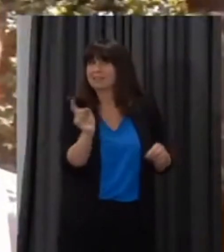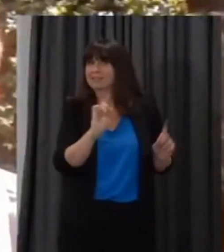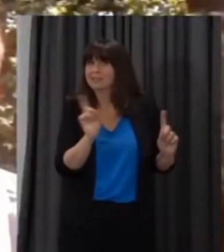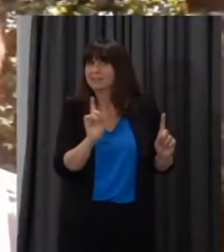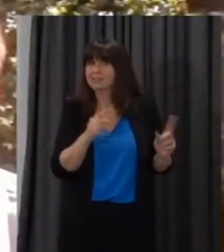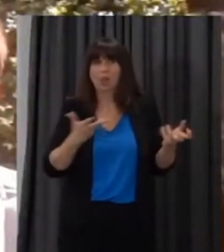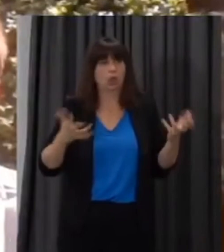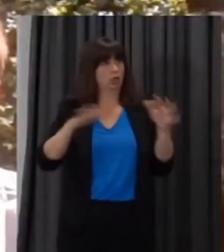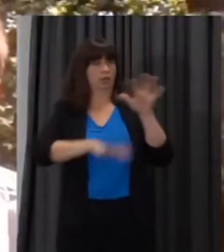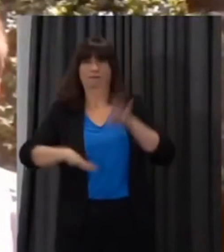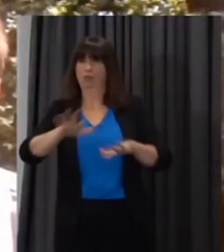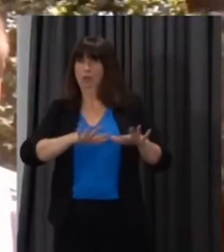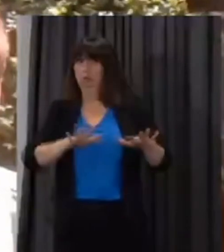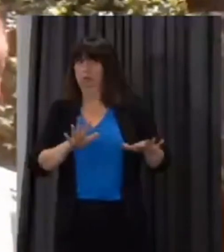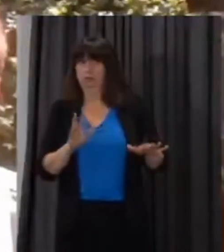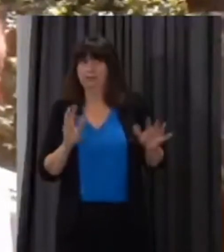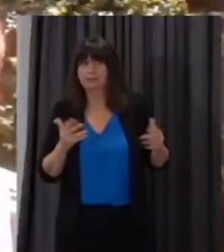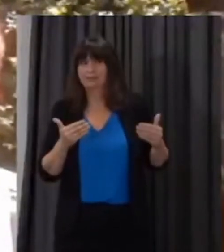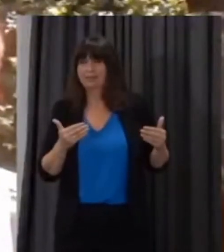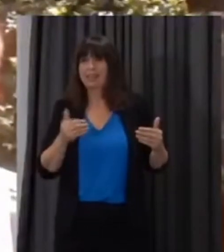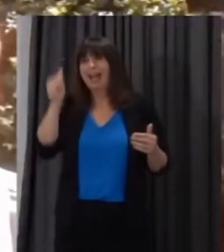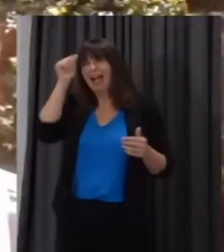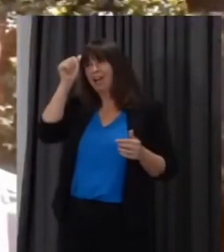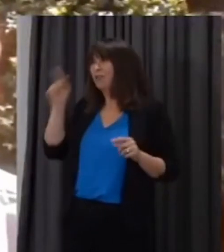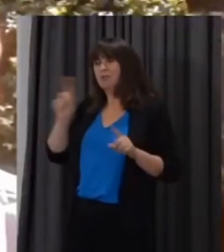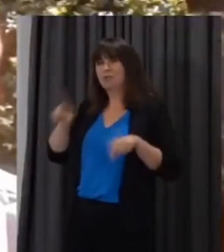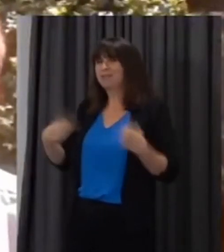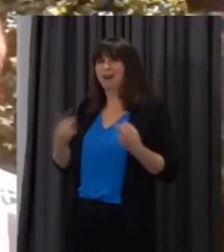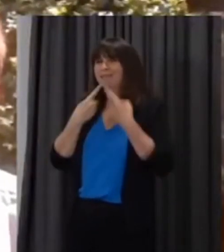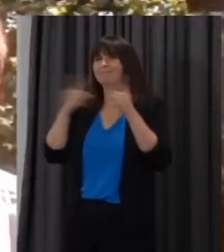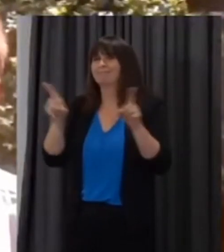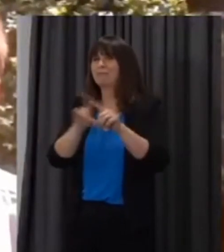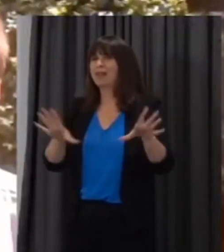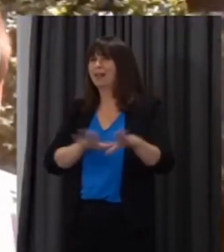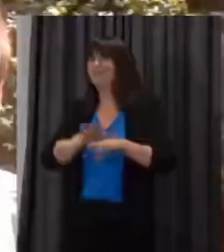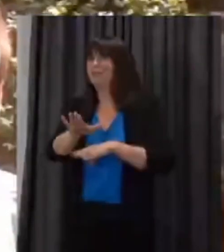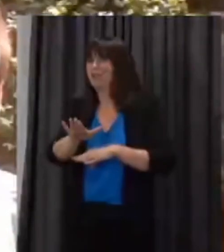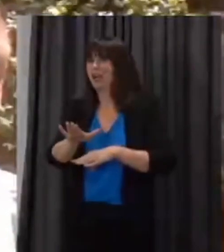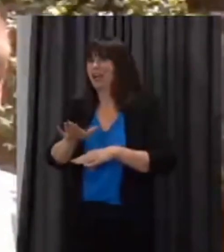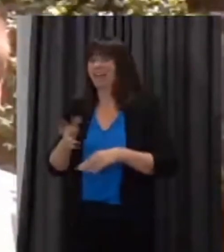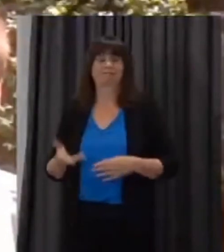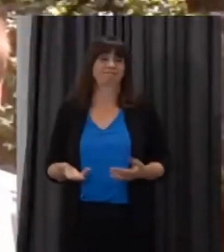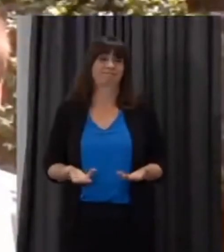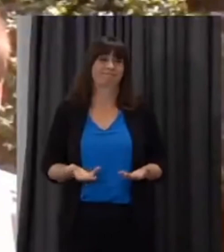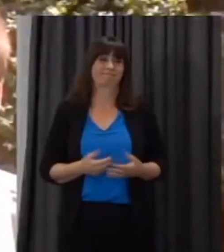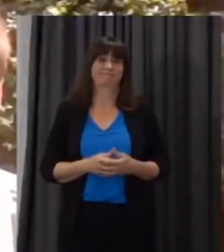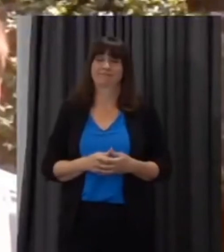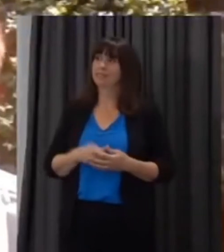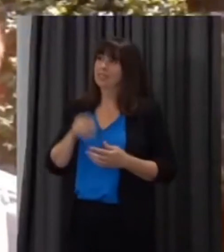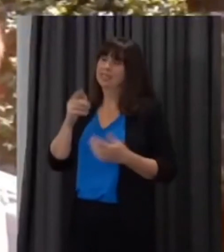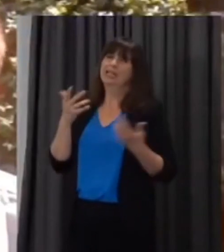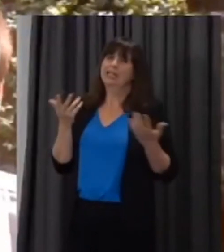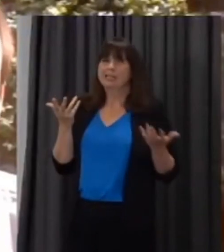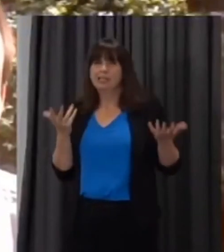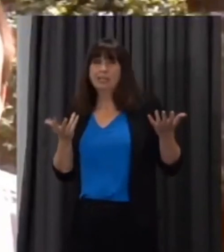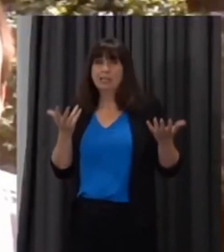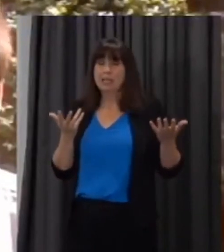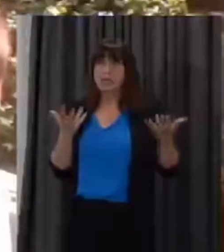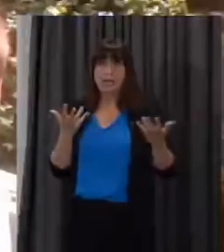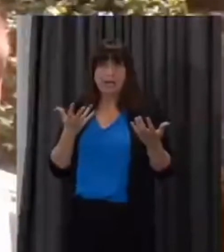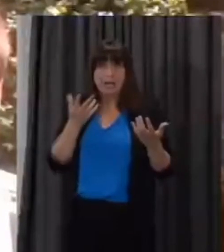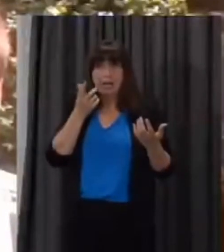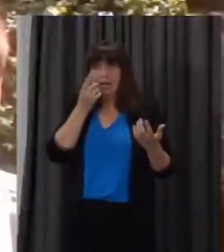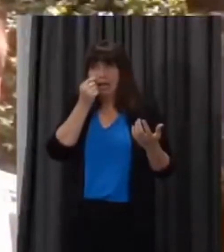for everyone and you can't give a definitive answer but if you're considering a blended learning approach is there